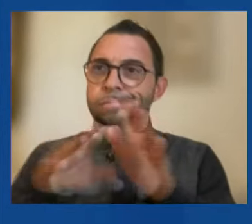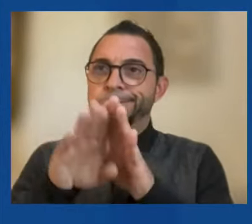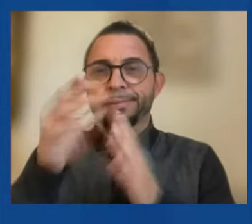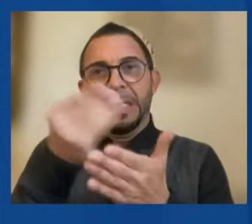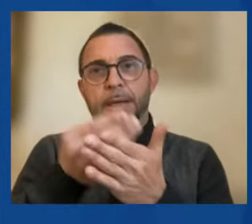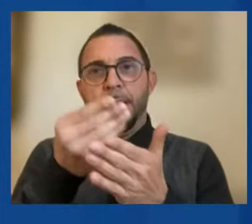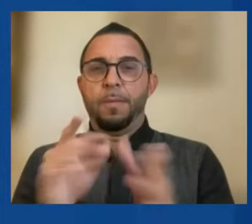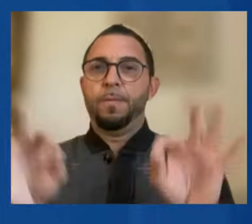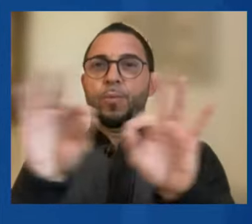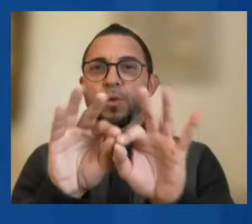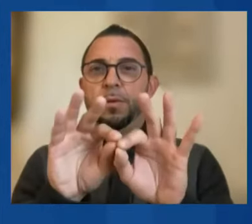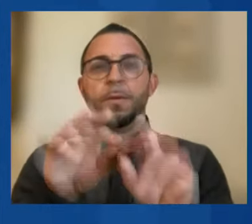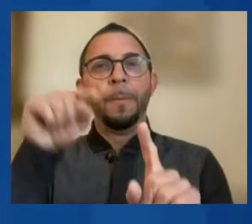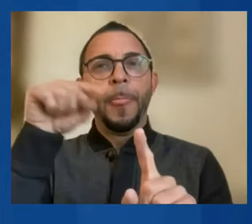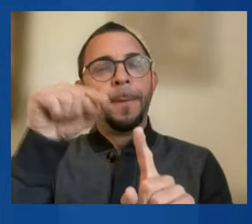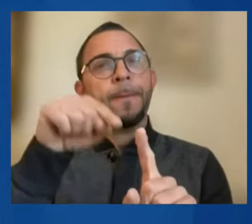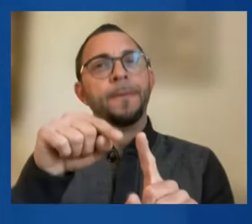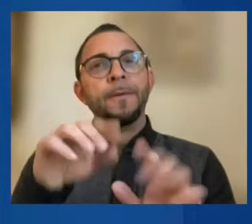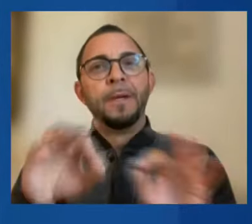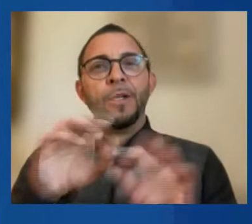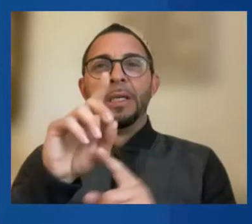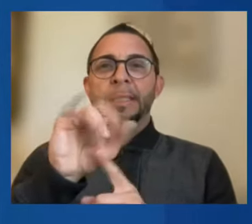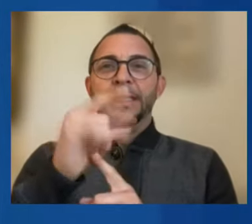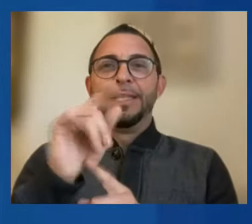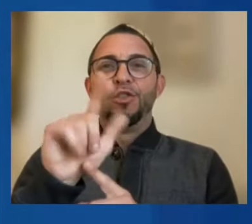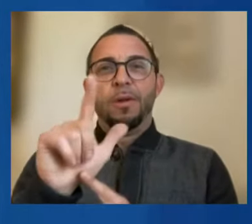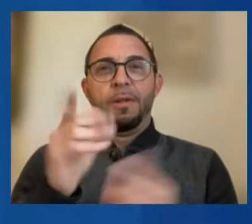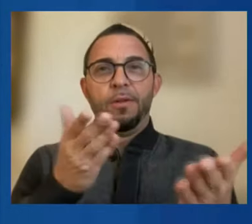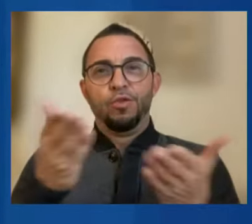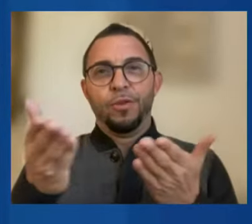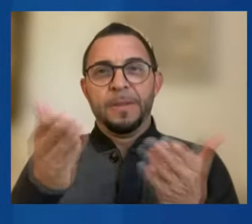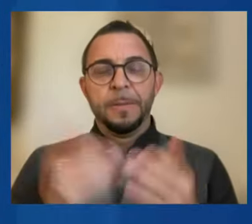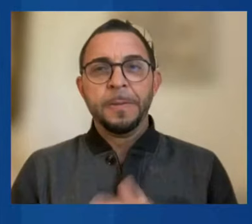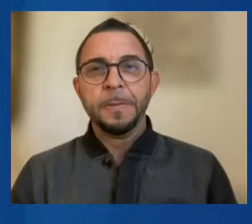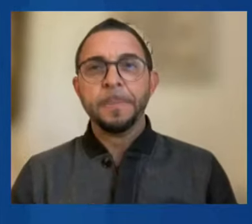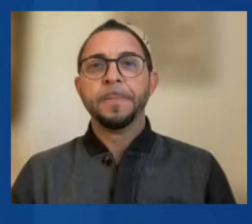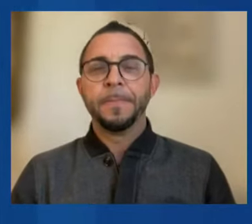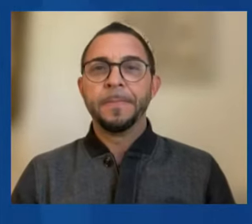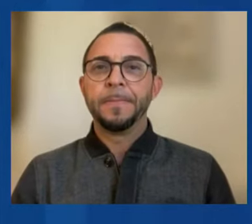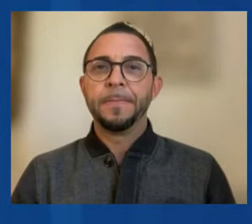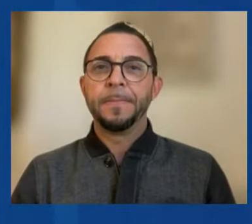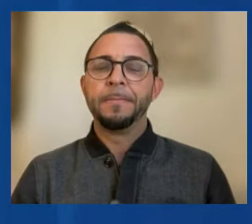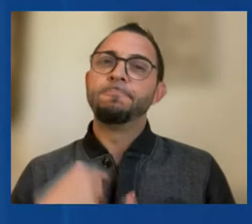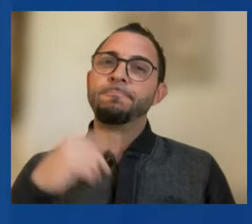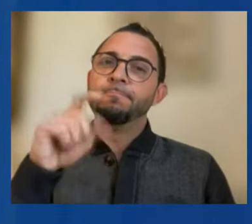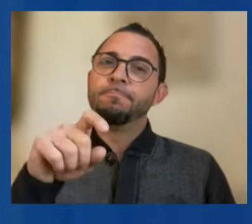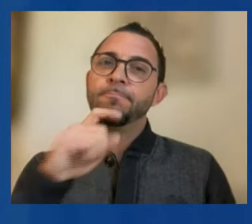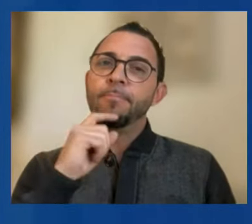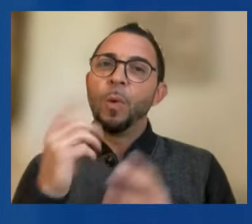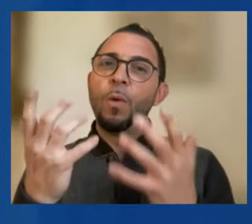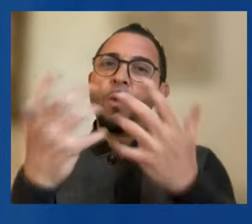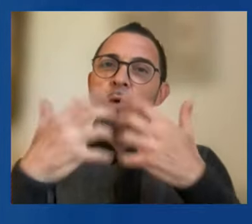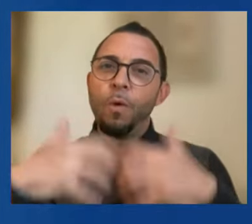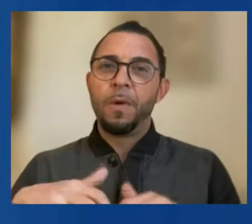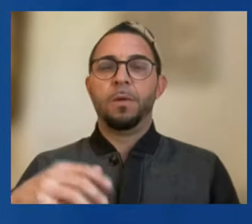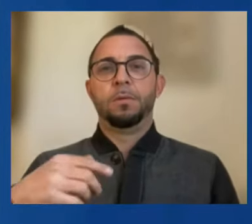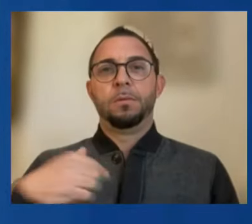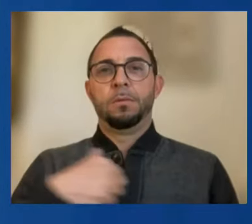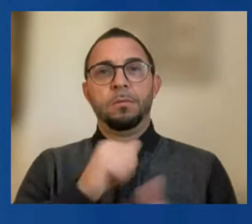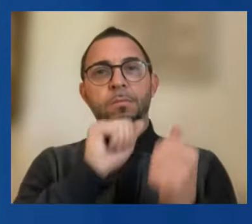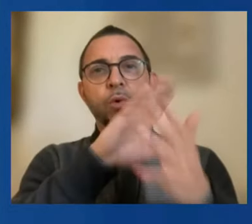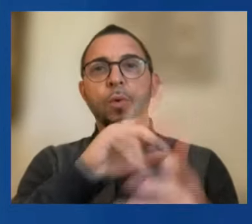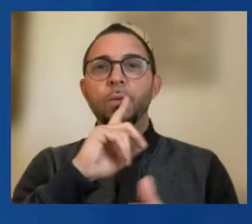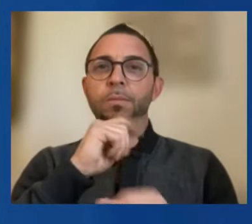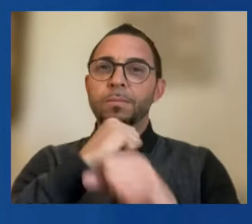especially digital services. We should harmonize our approaches to protecting the privacy of data.